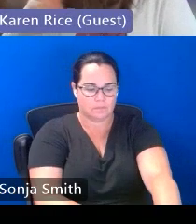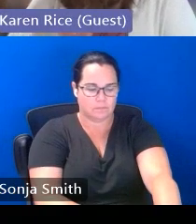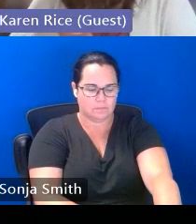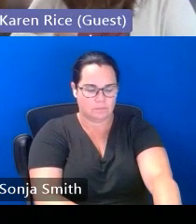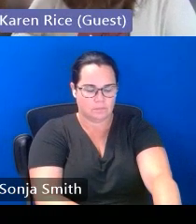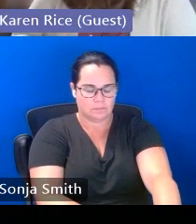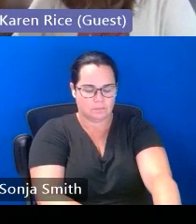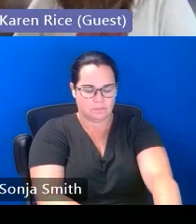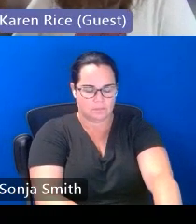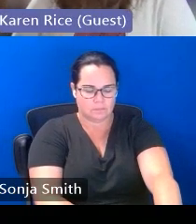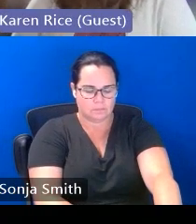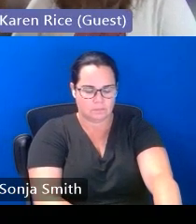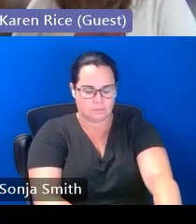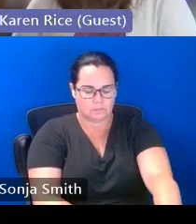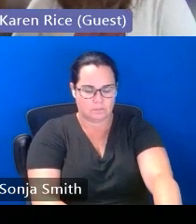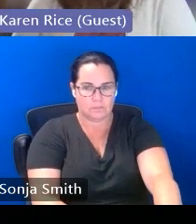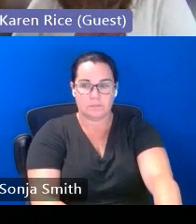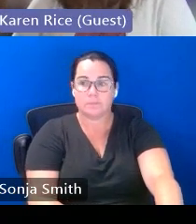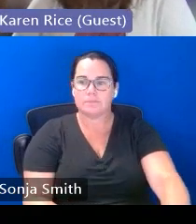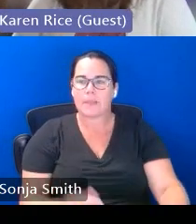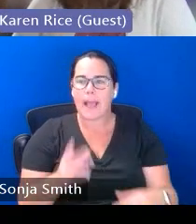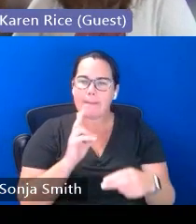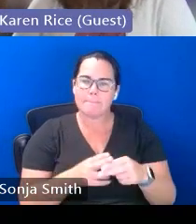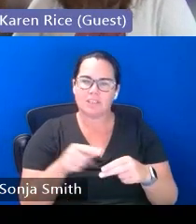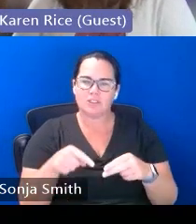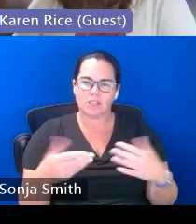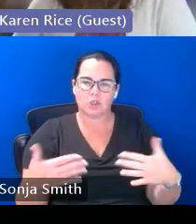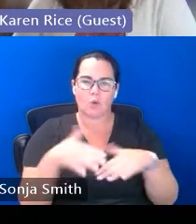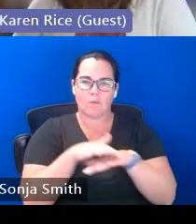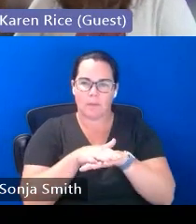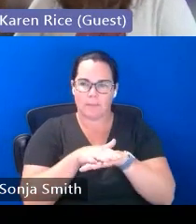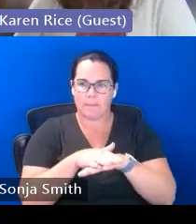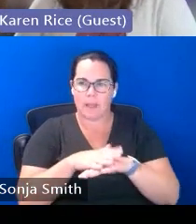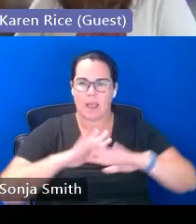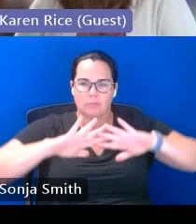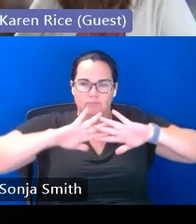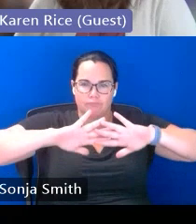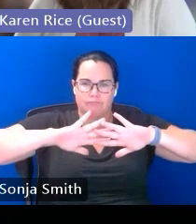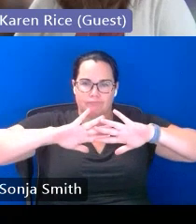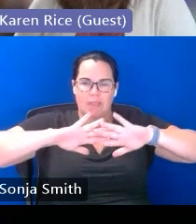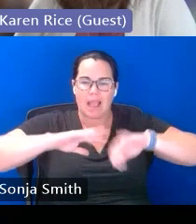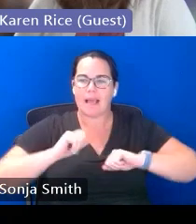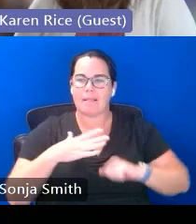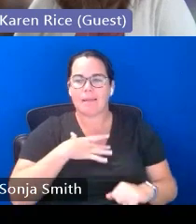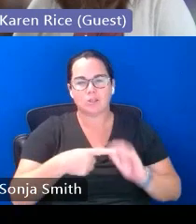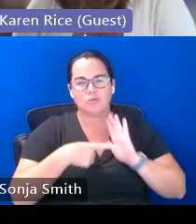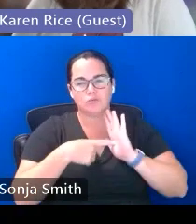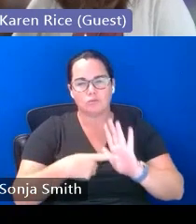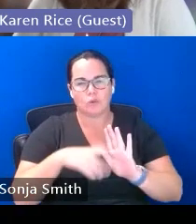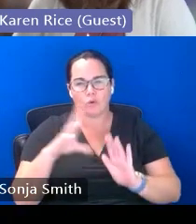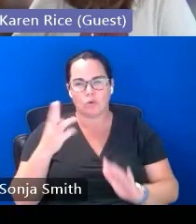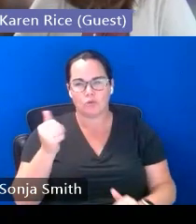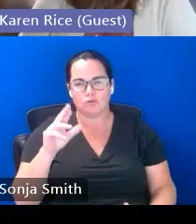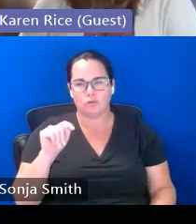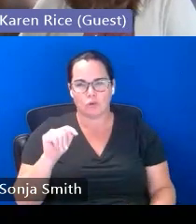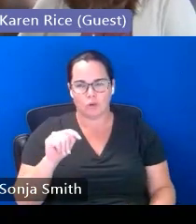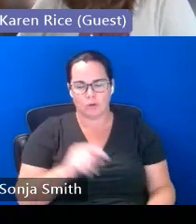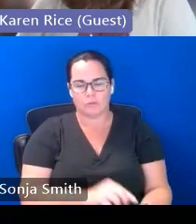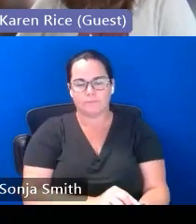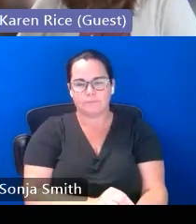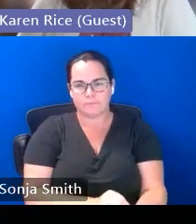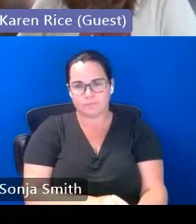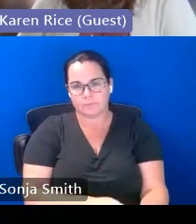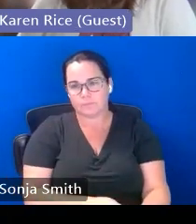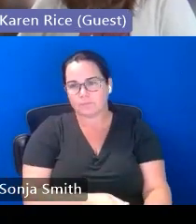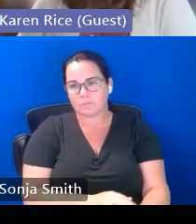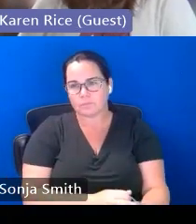so i mentioned this overlap and i like to just kind of show this chart because it just kind of helps us think about so many of our